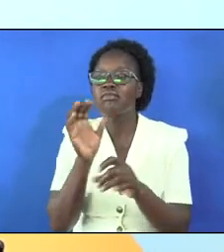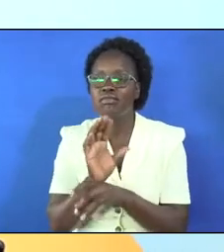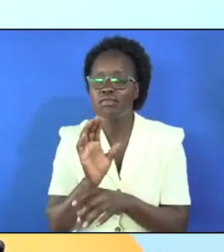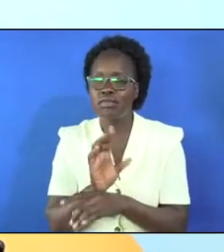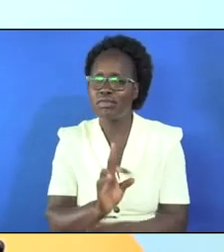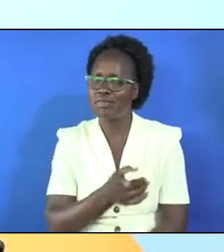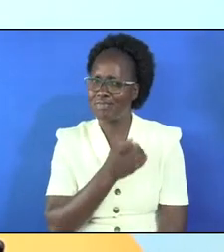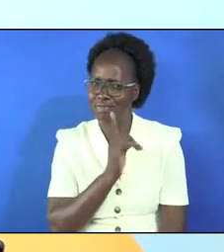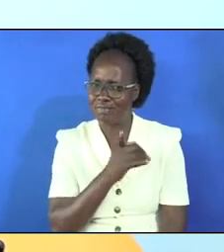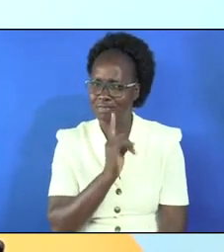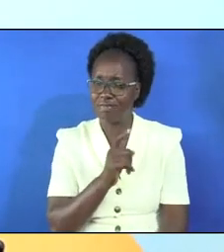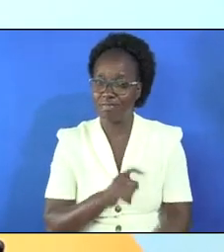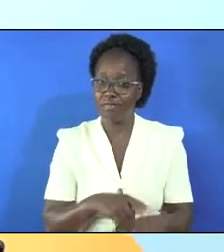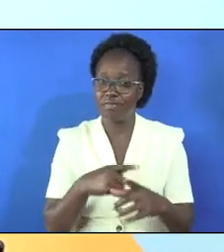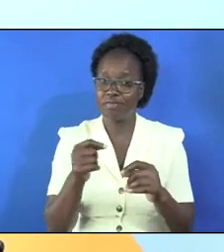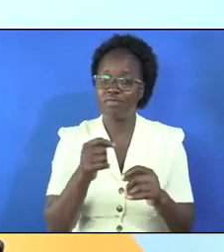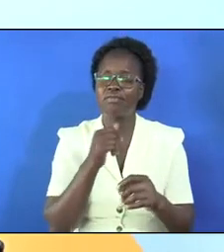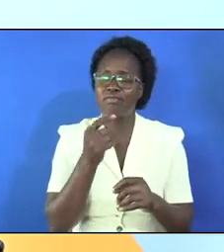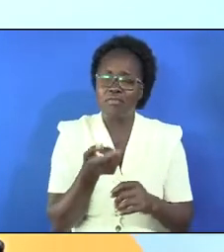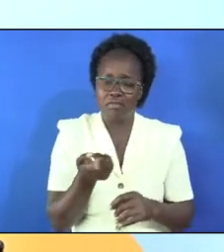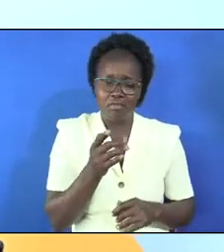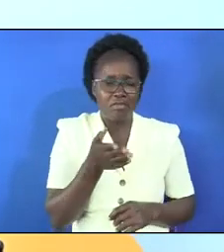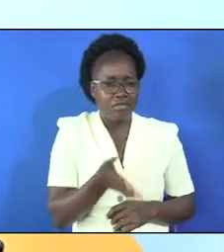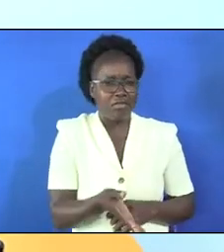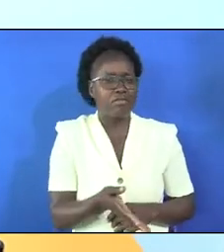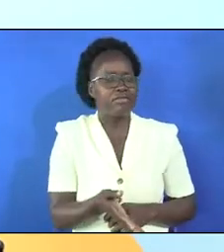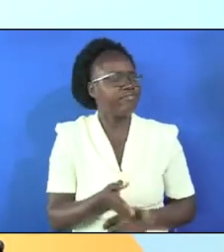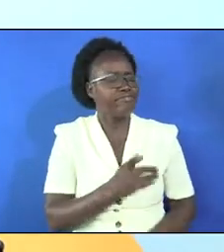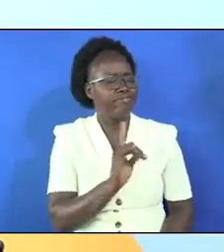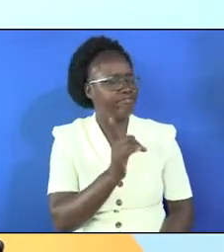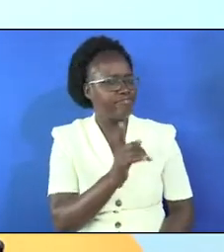to church when you go to church don't come back here